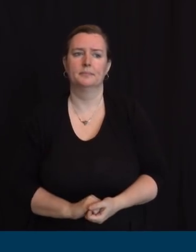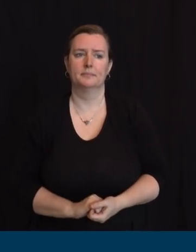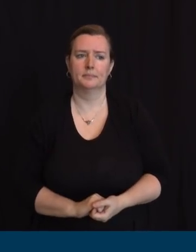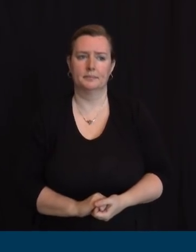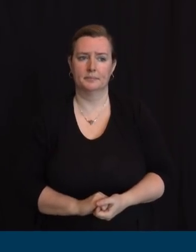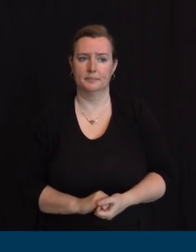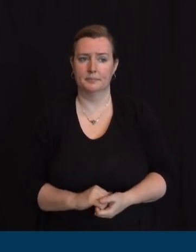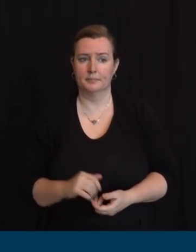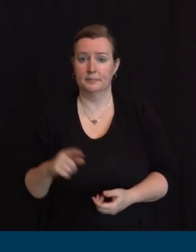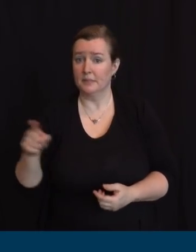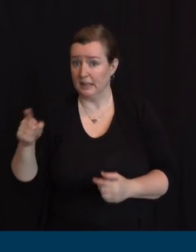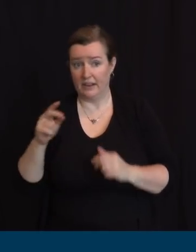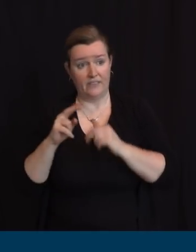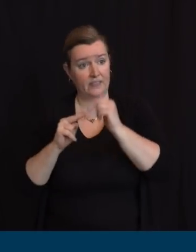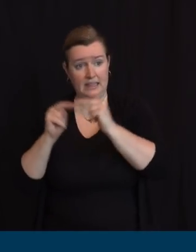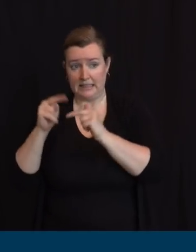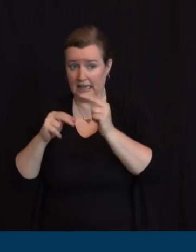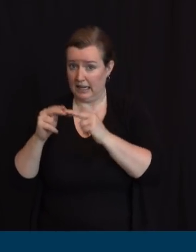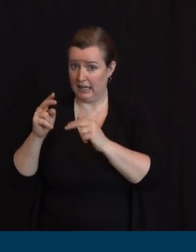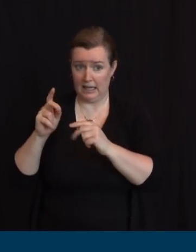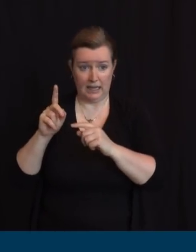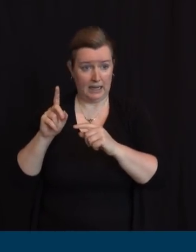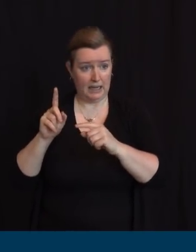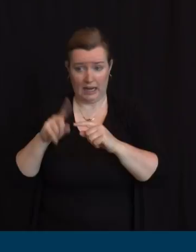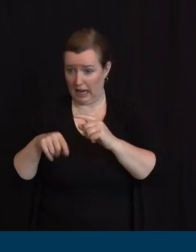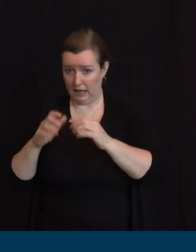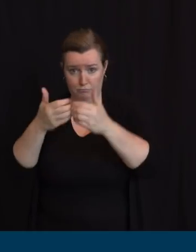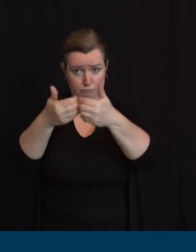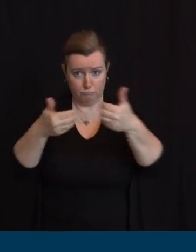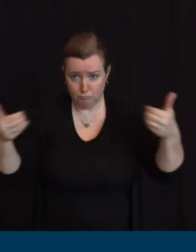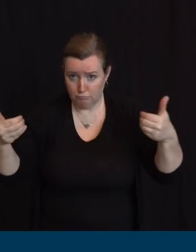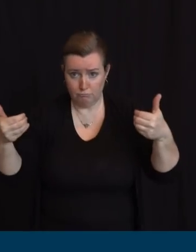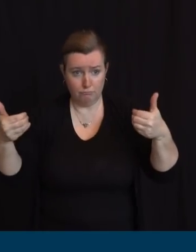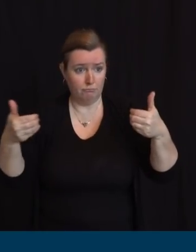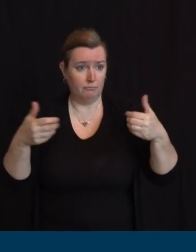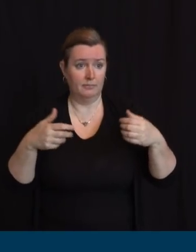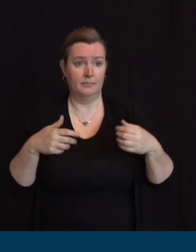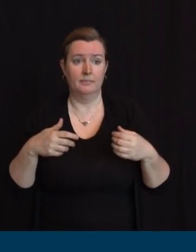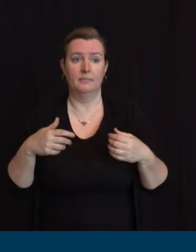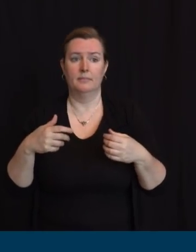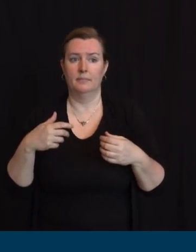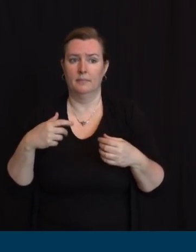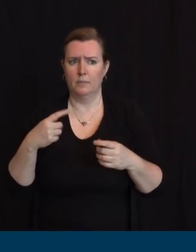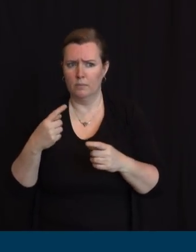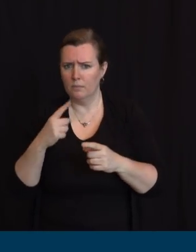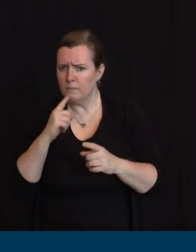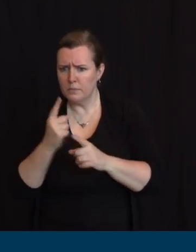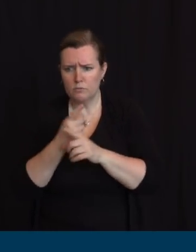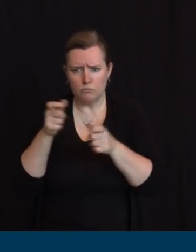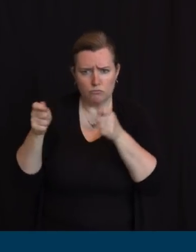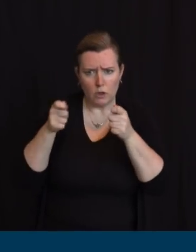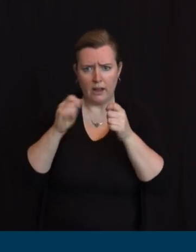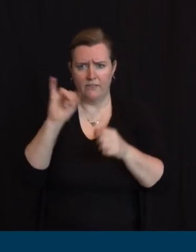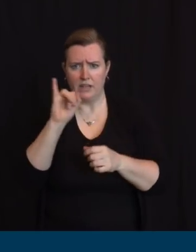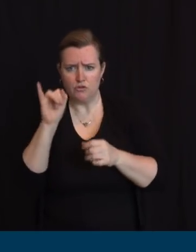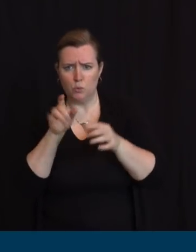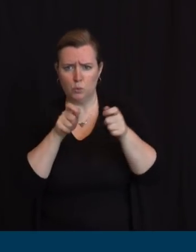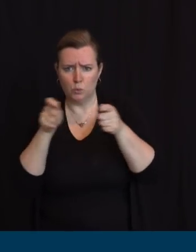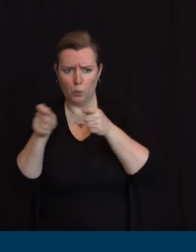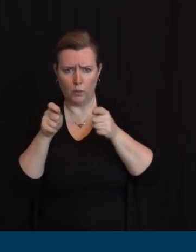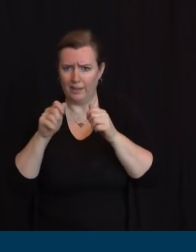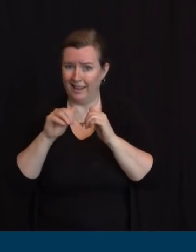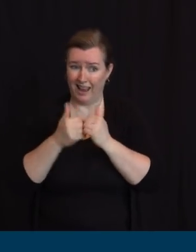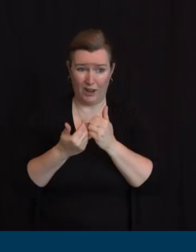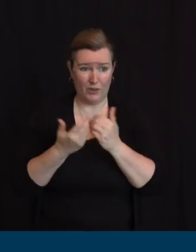the appropriate infection prevention interventions. We've surveyed all of the long-term care facilities about